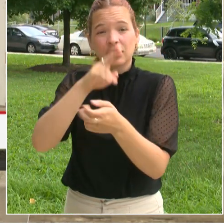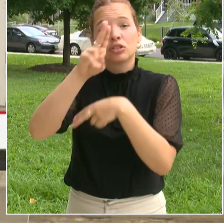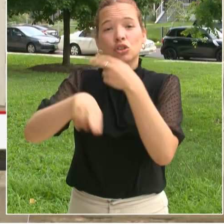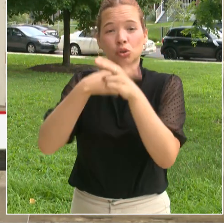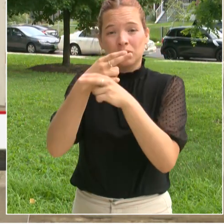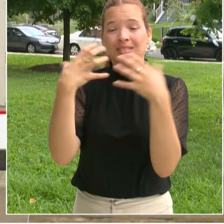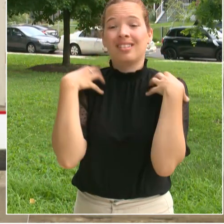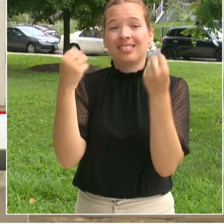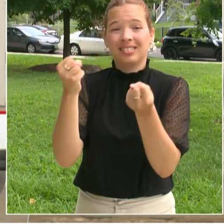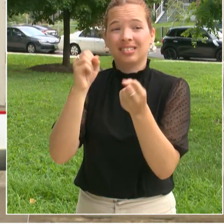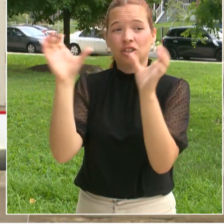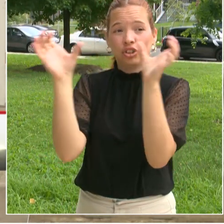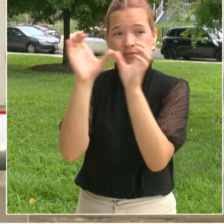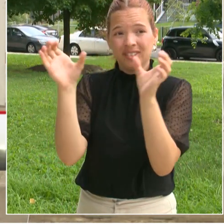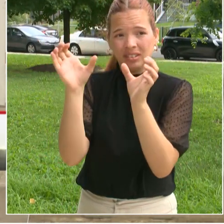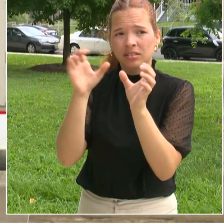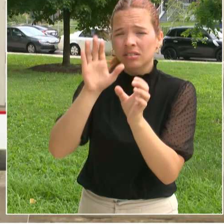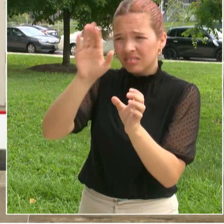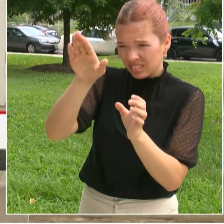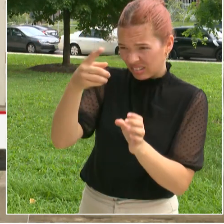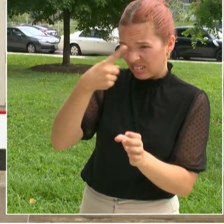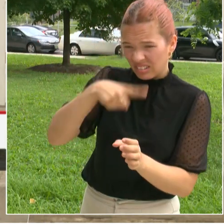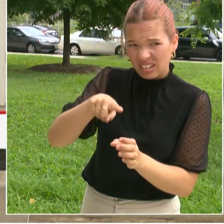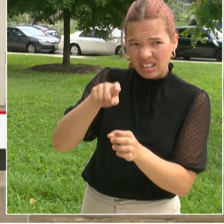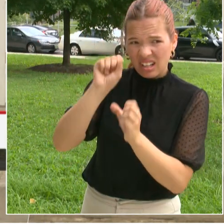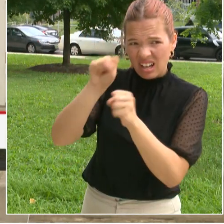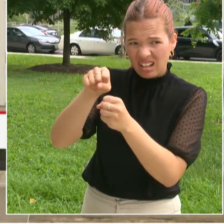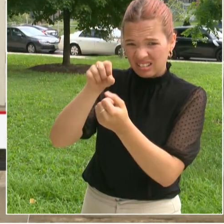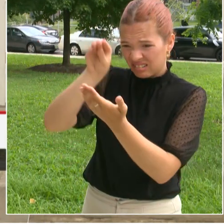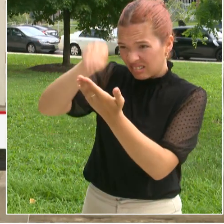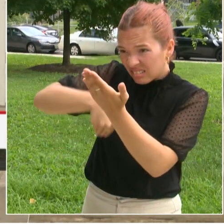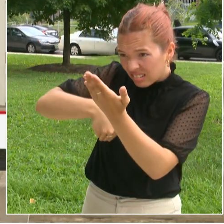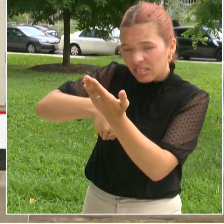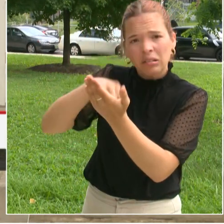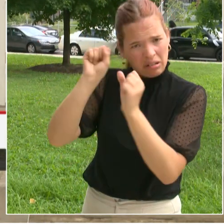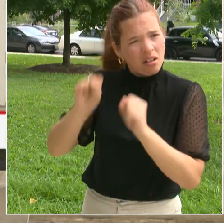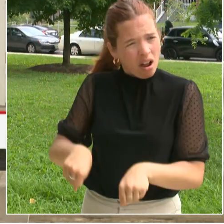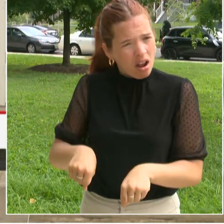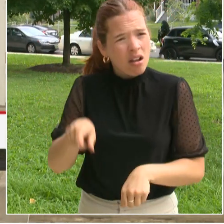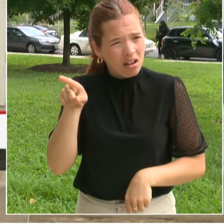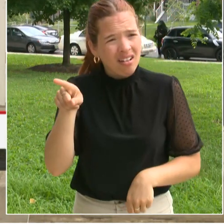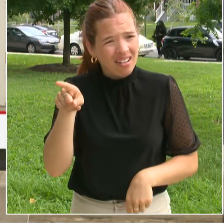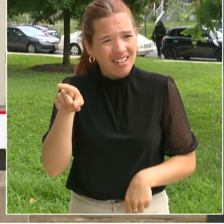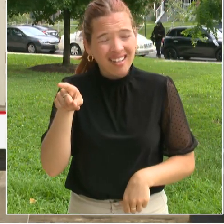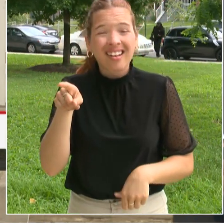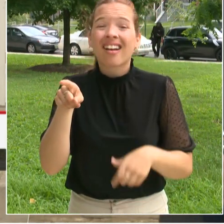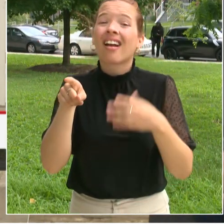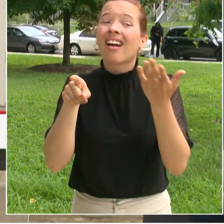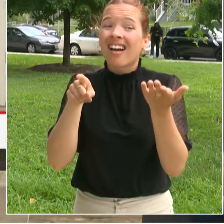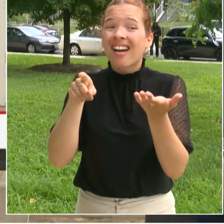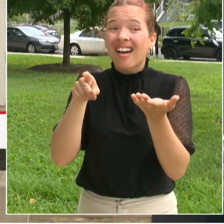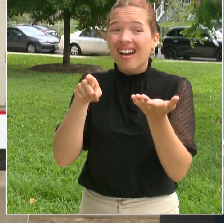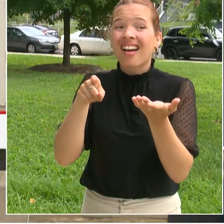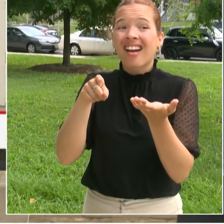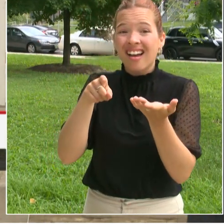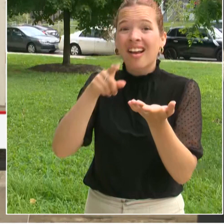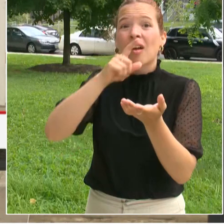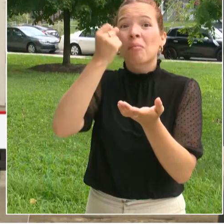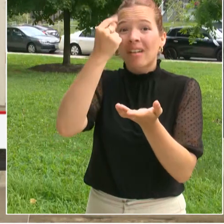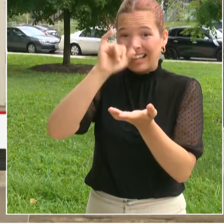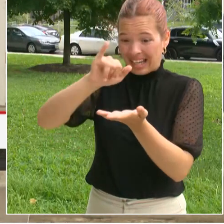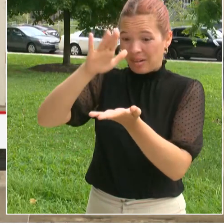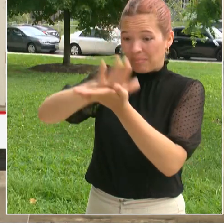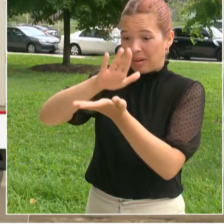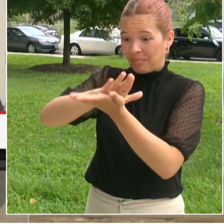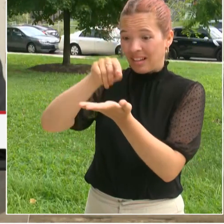copy of this can be difficult and so this year we're launching the Electronic Universal Health Certificate or EUHC.